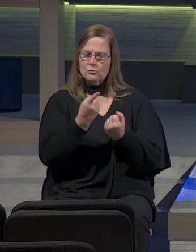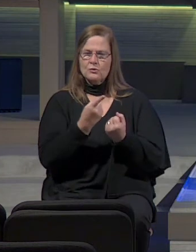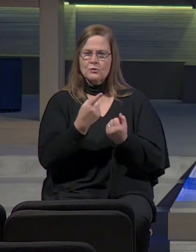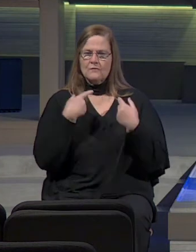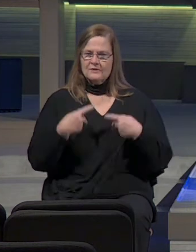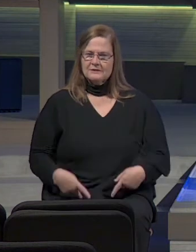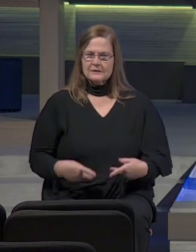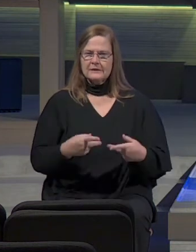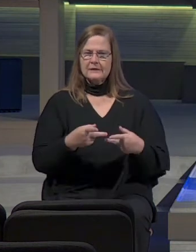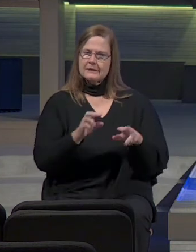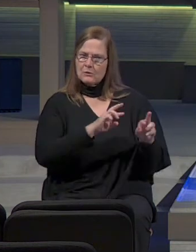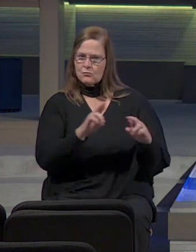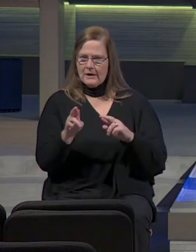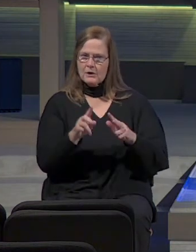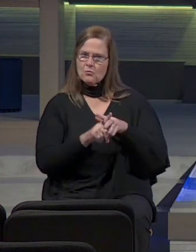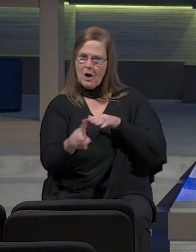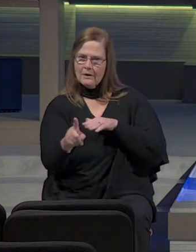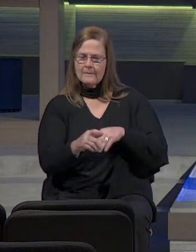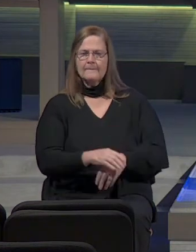That's what he's saying to Jeremiah.